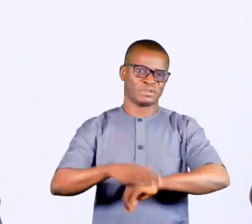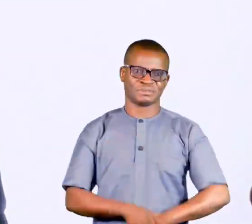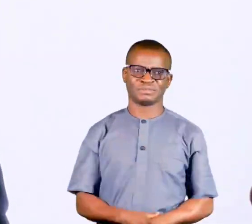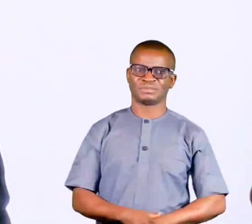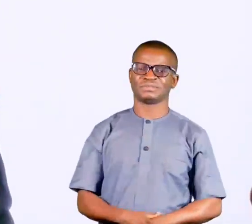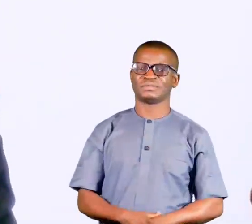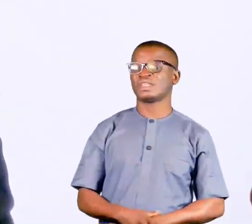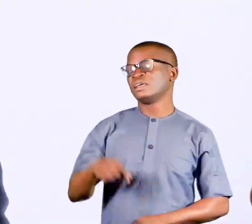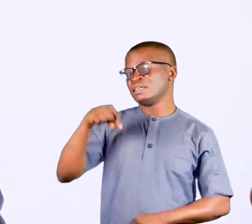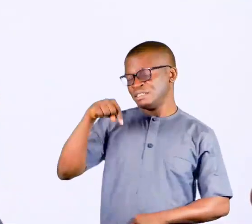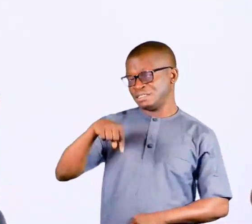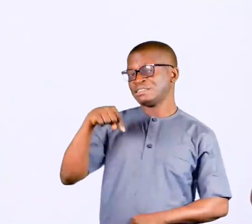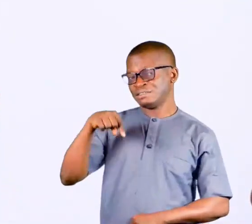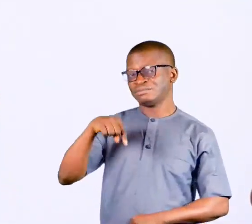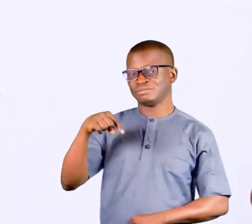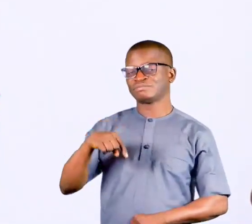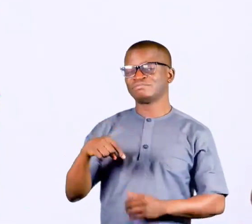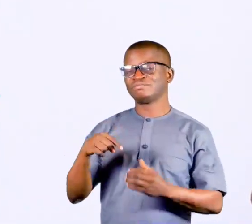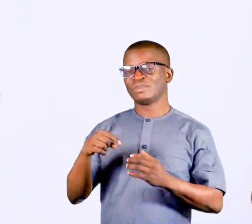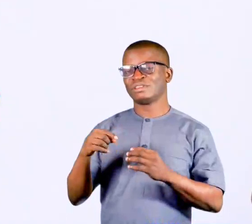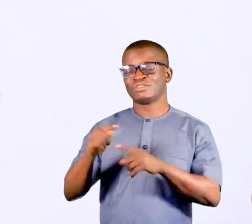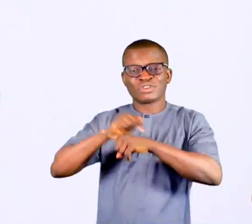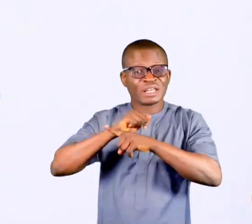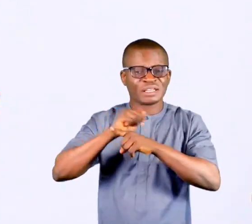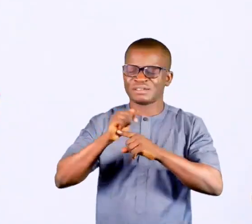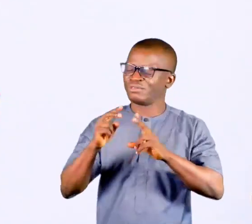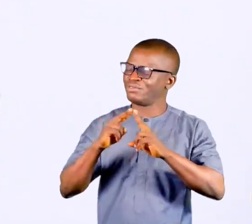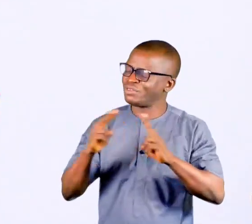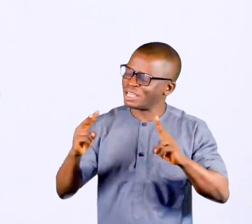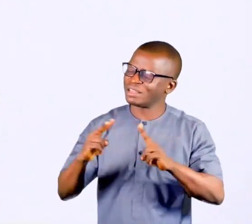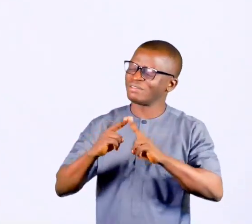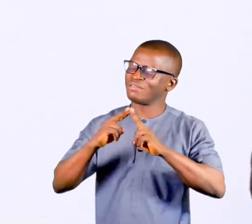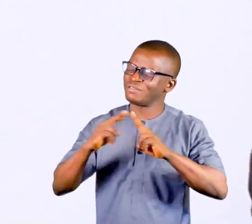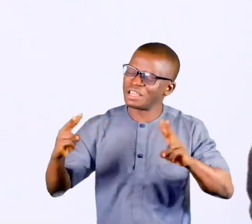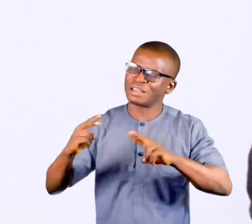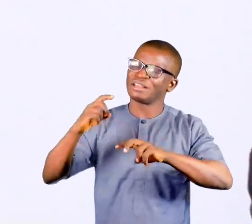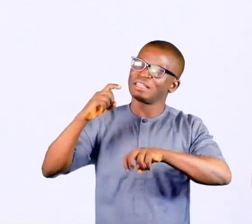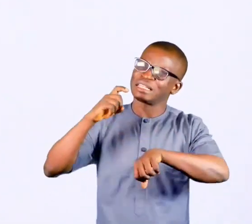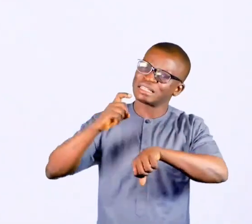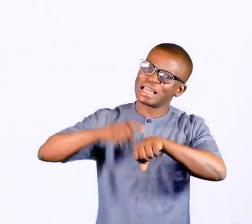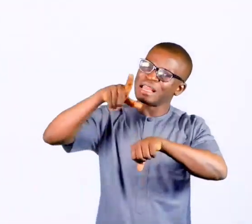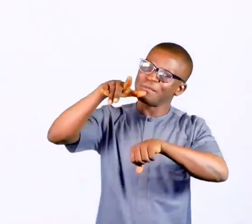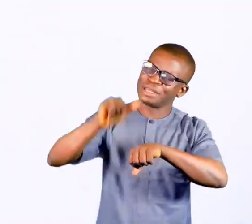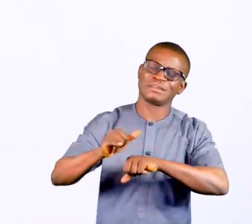I think this retreat, it's very, very timely.